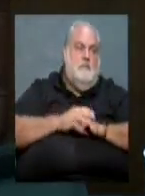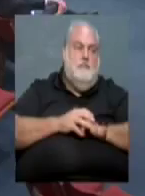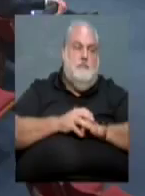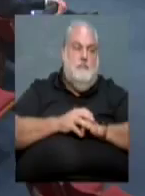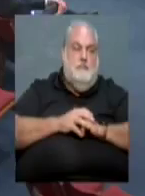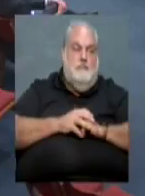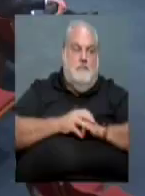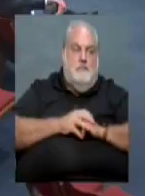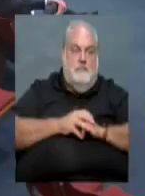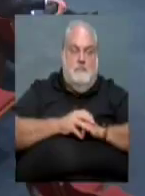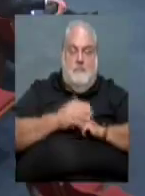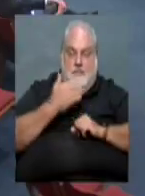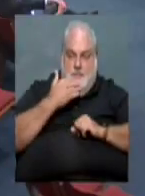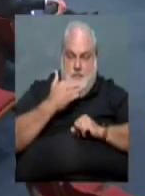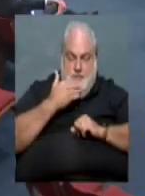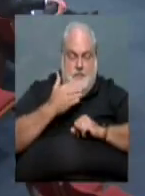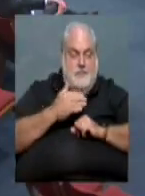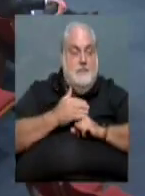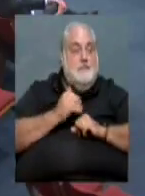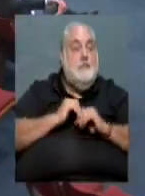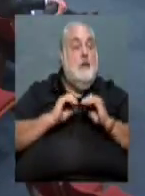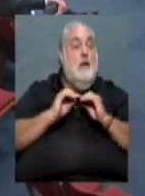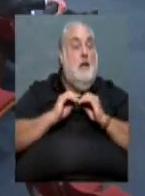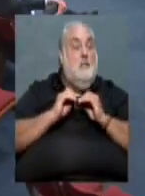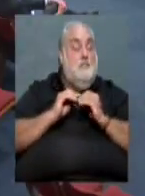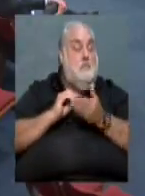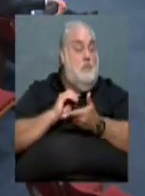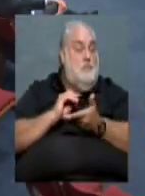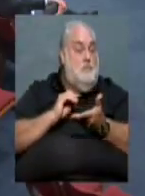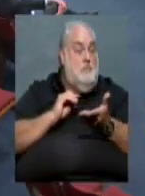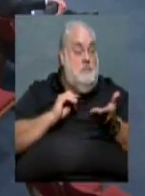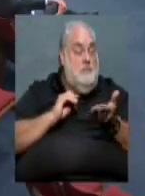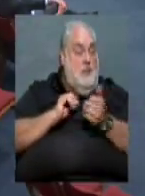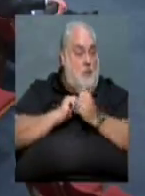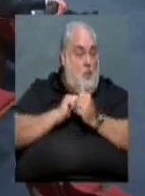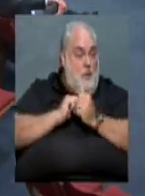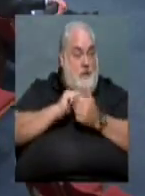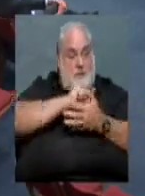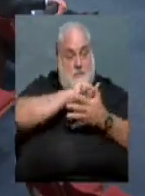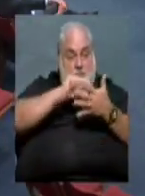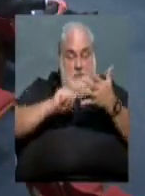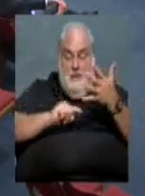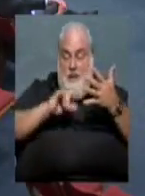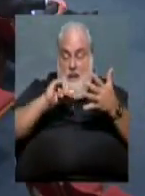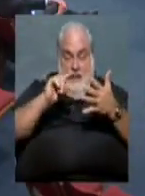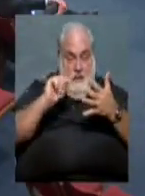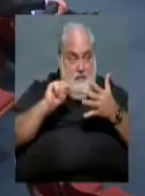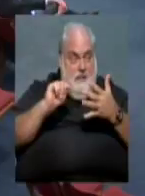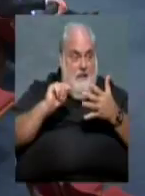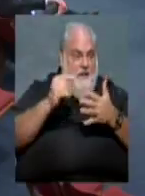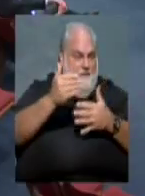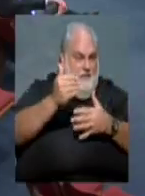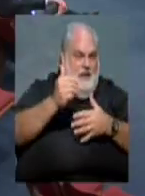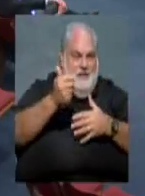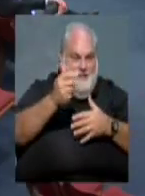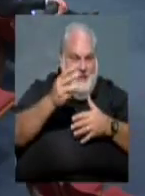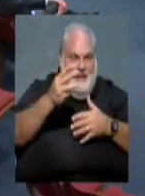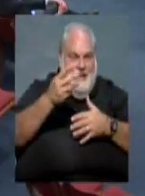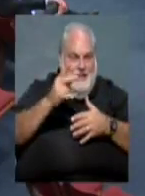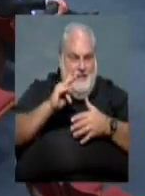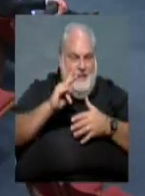Very good. All right. Is there anything else on these items, 15, 16, 17?